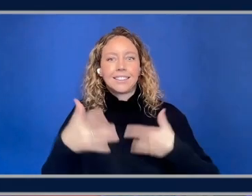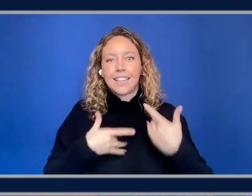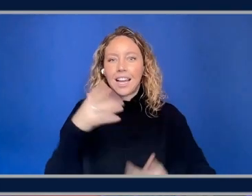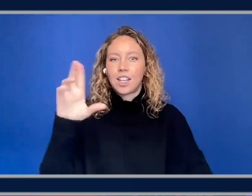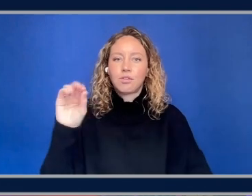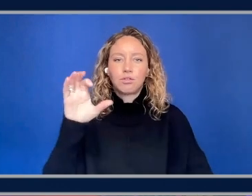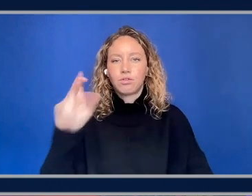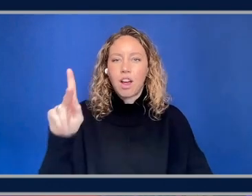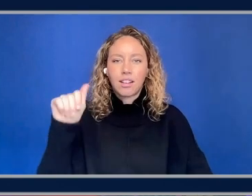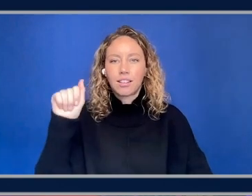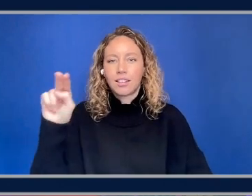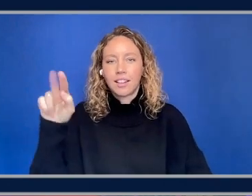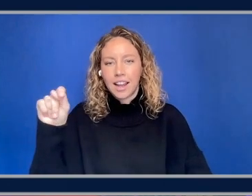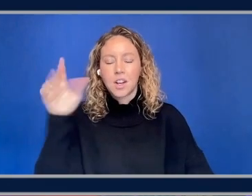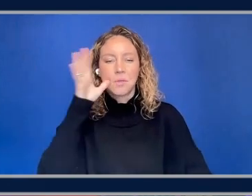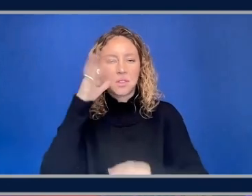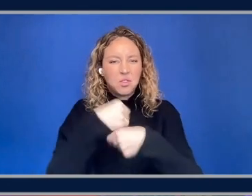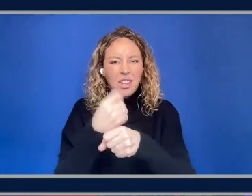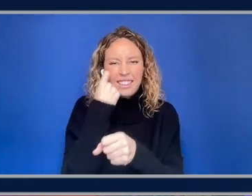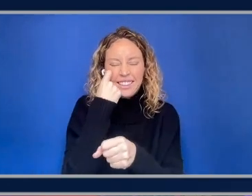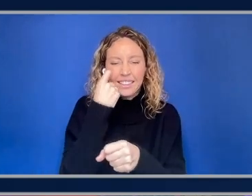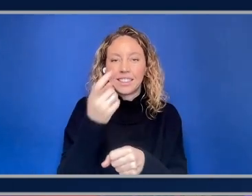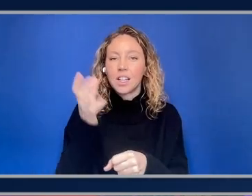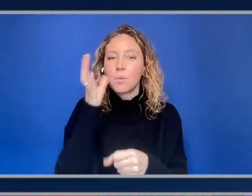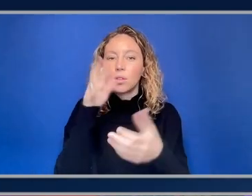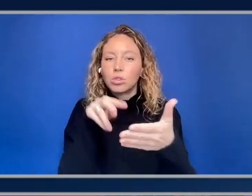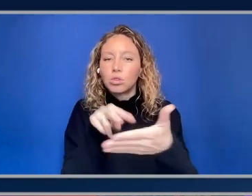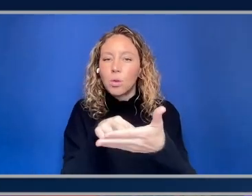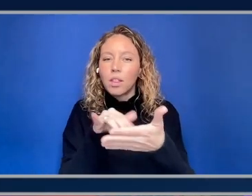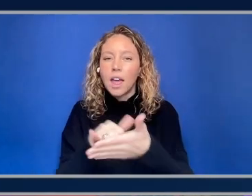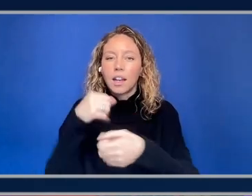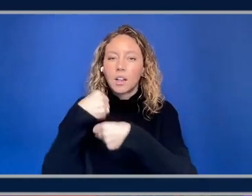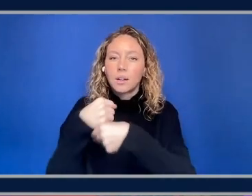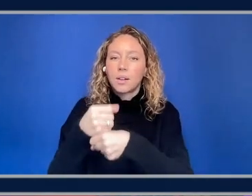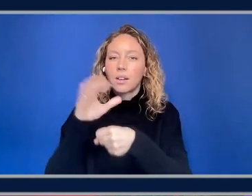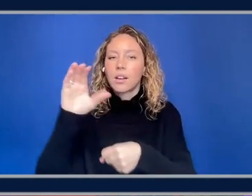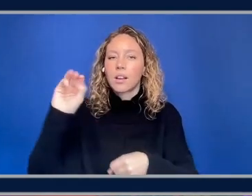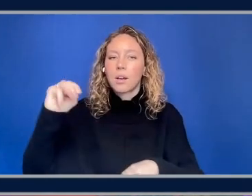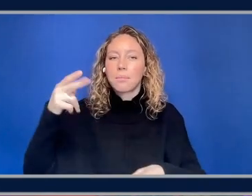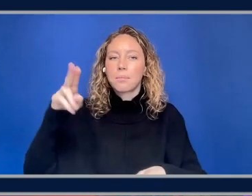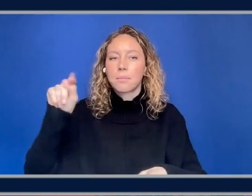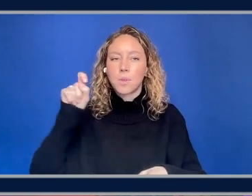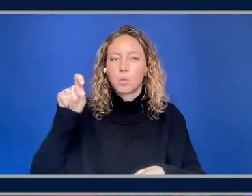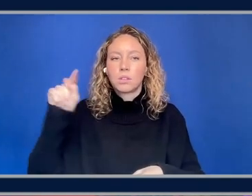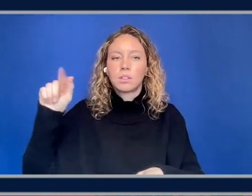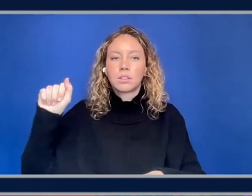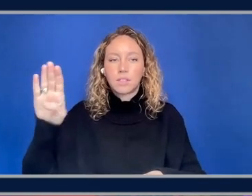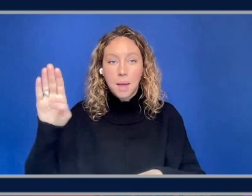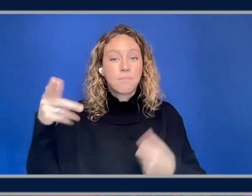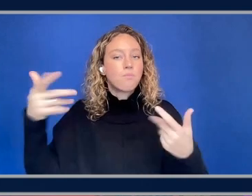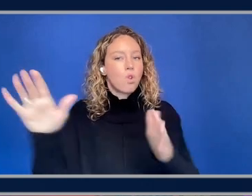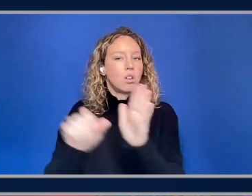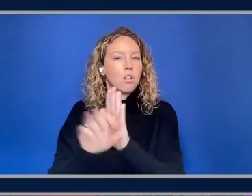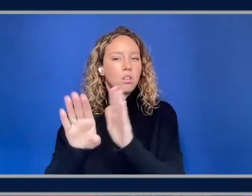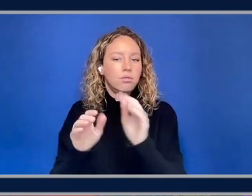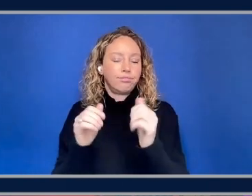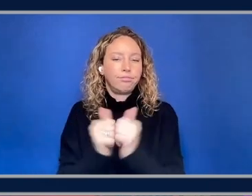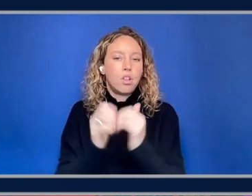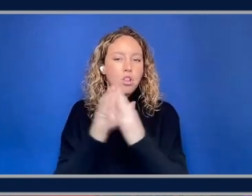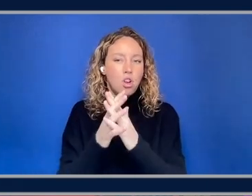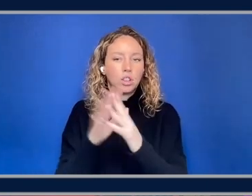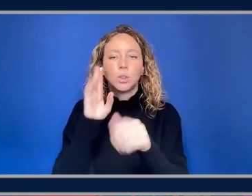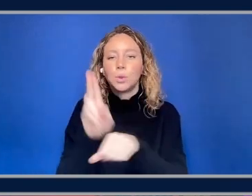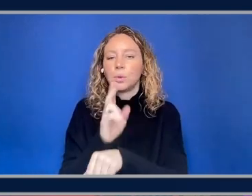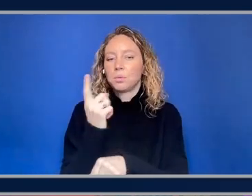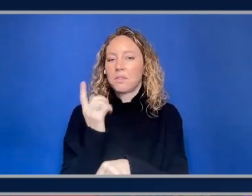that was created. And we'll go look at the compute tab. And we can see that EKS Auto has already launched a node. It's using one of the managed node pools. And